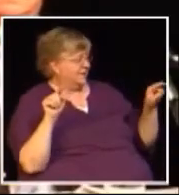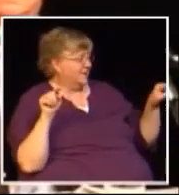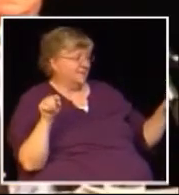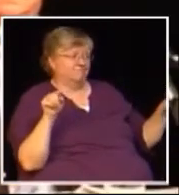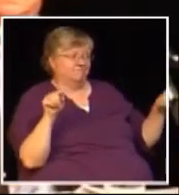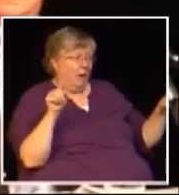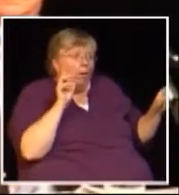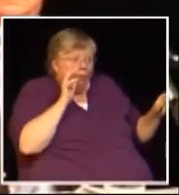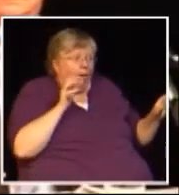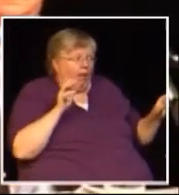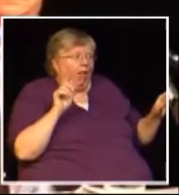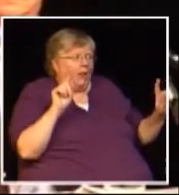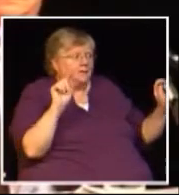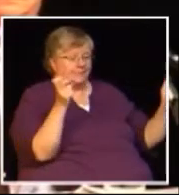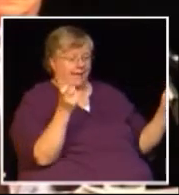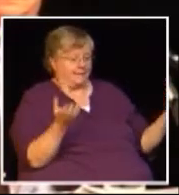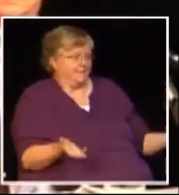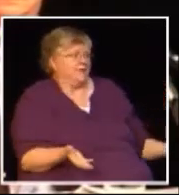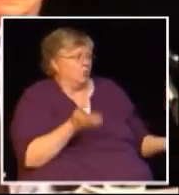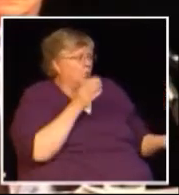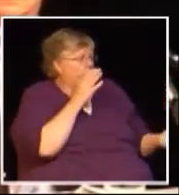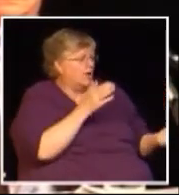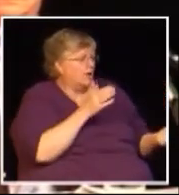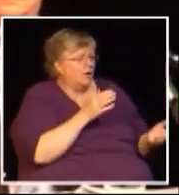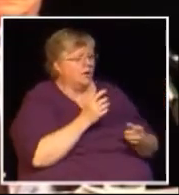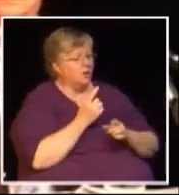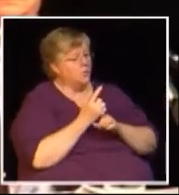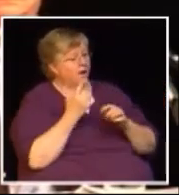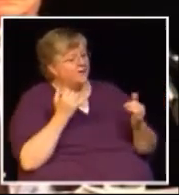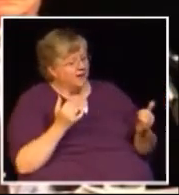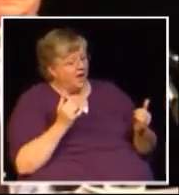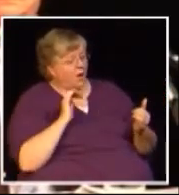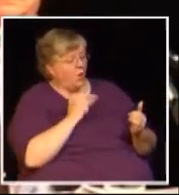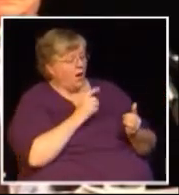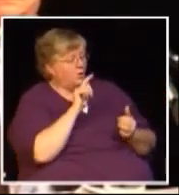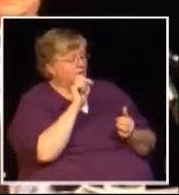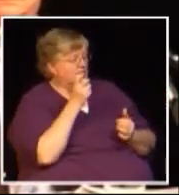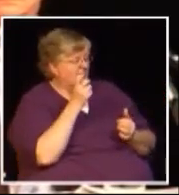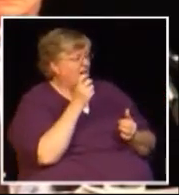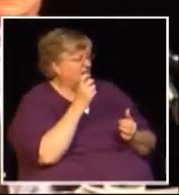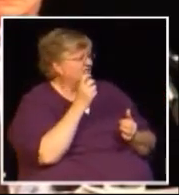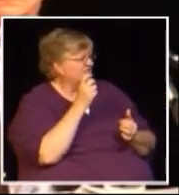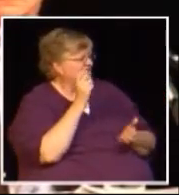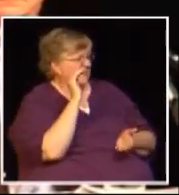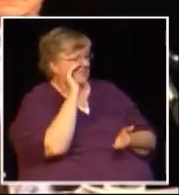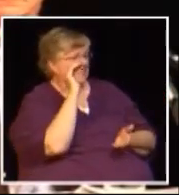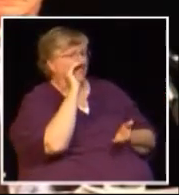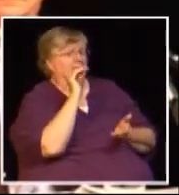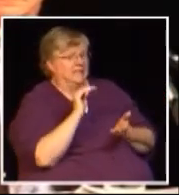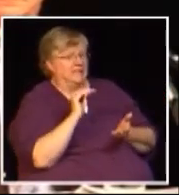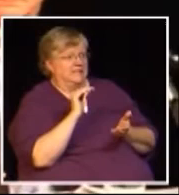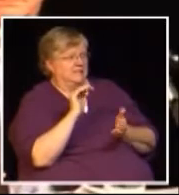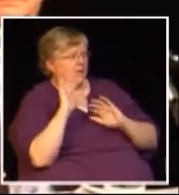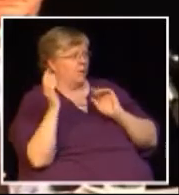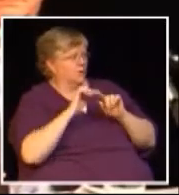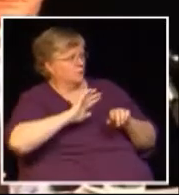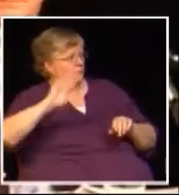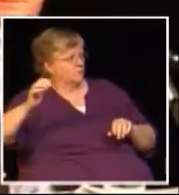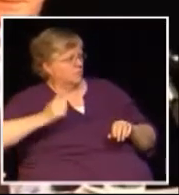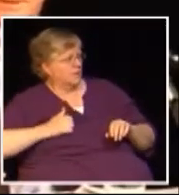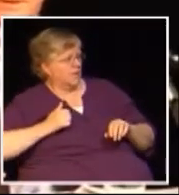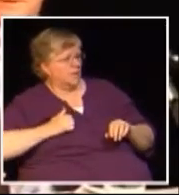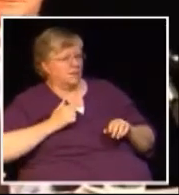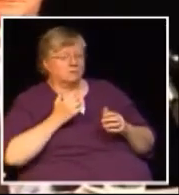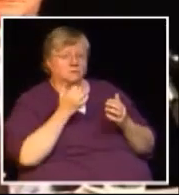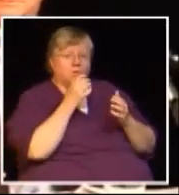at the moment it's the same amount it happens to be just about the least of any provinces in Canada and it is the most efficient way to